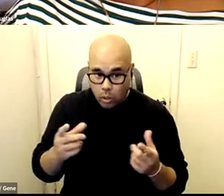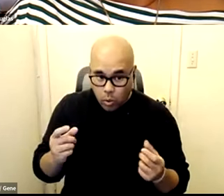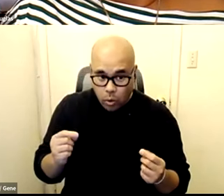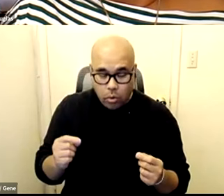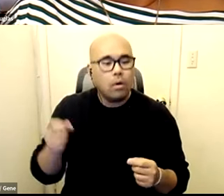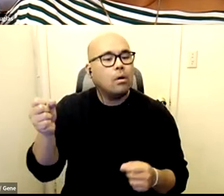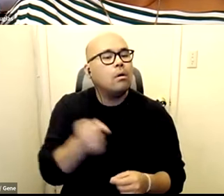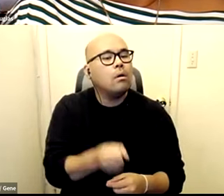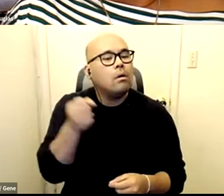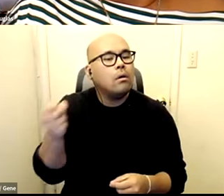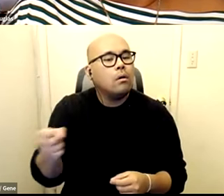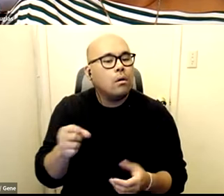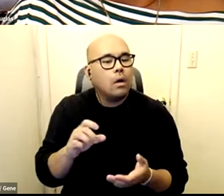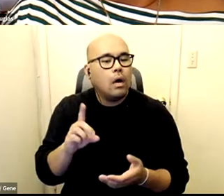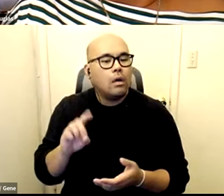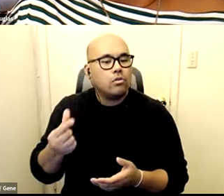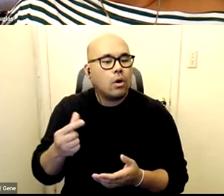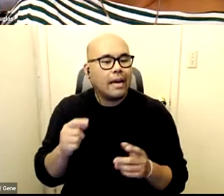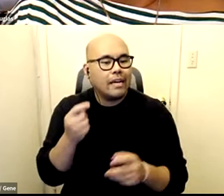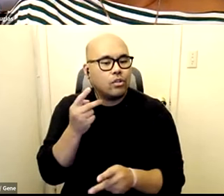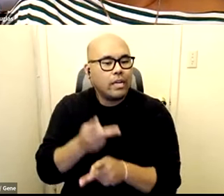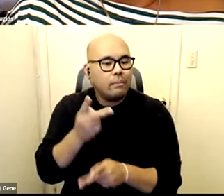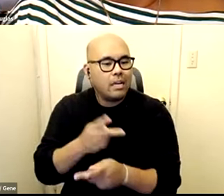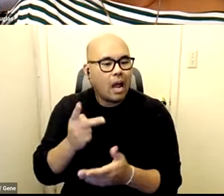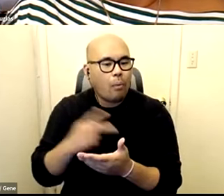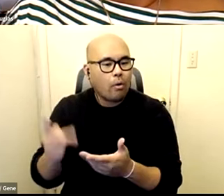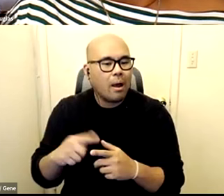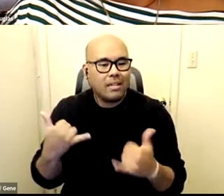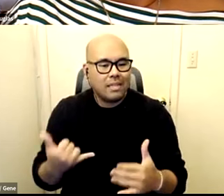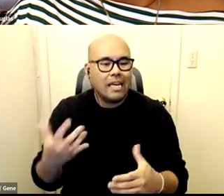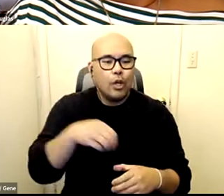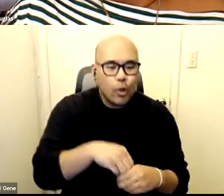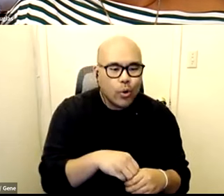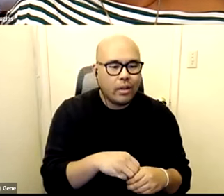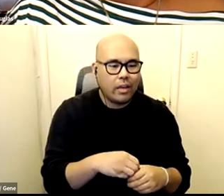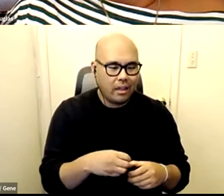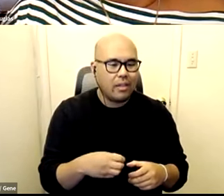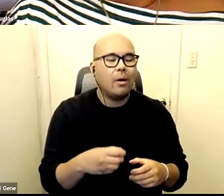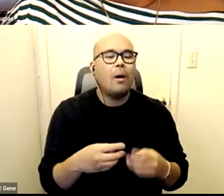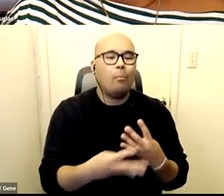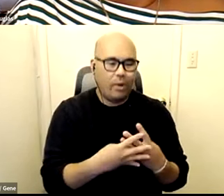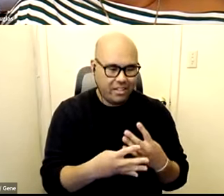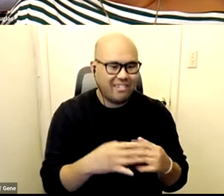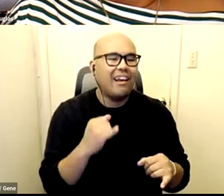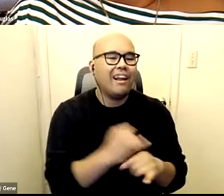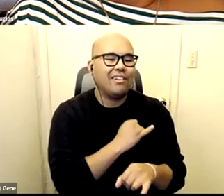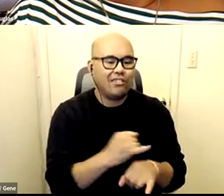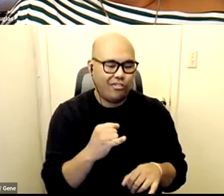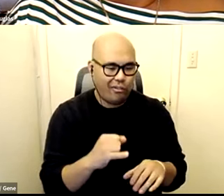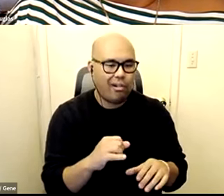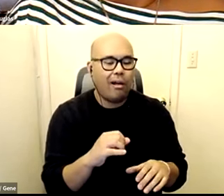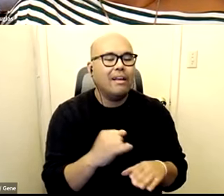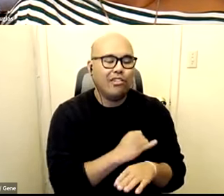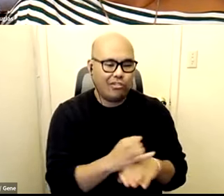drug treatment program that is an extension of the prison industrial complex. I remember when I was in elementary school,